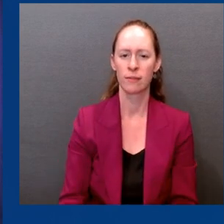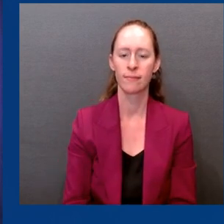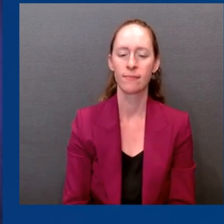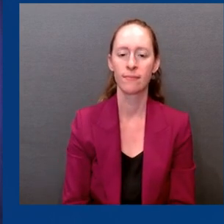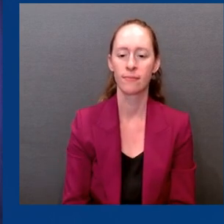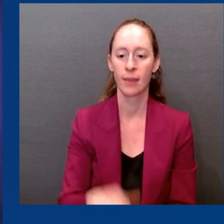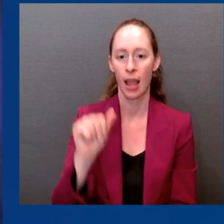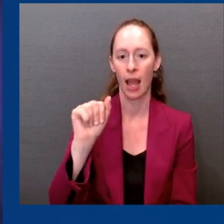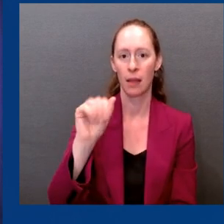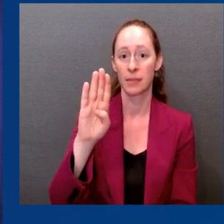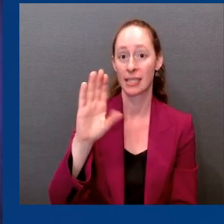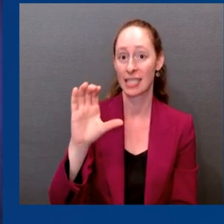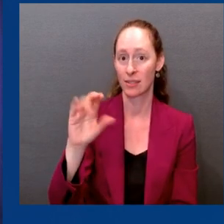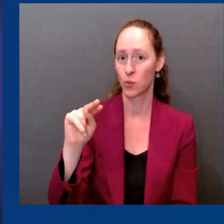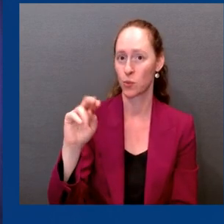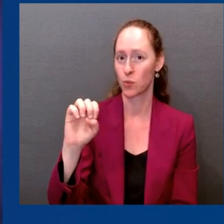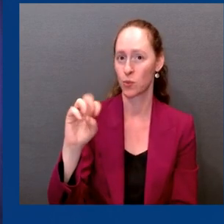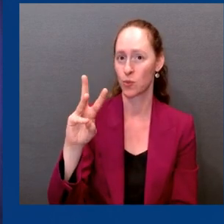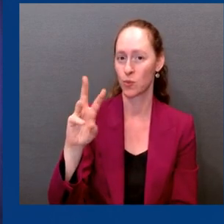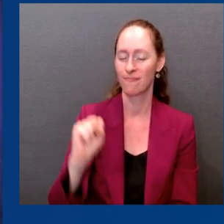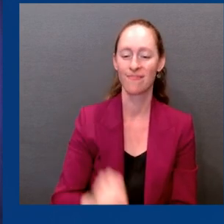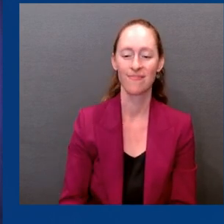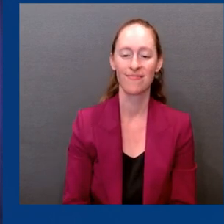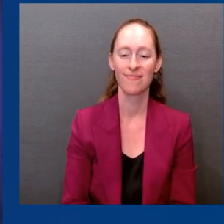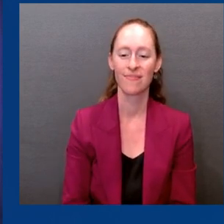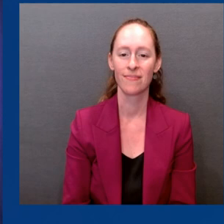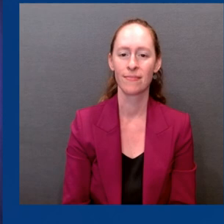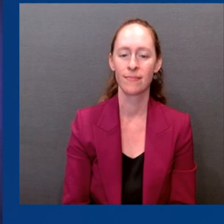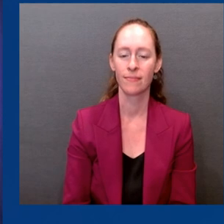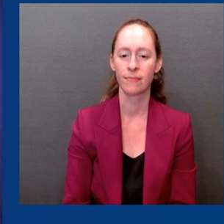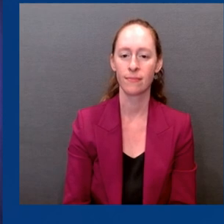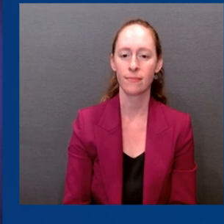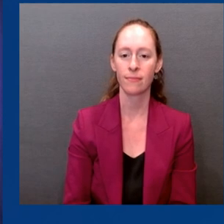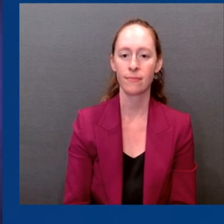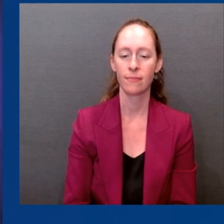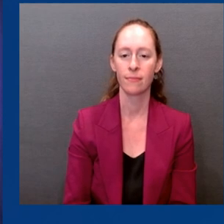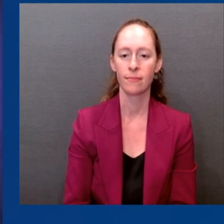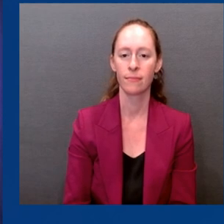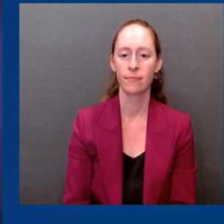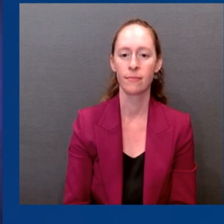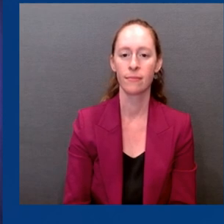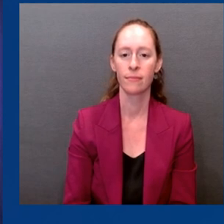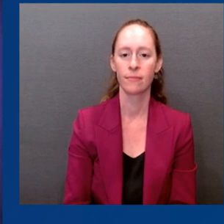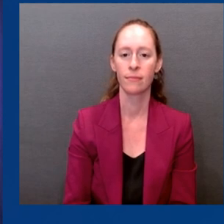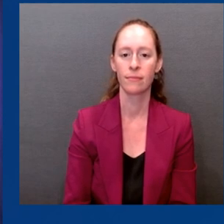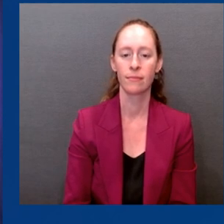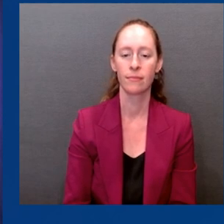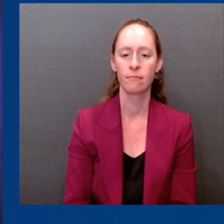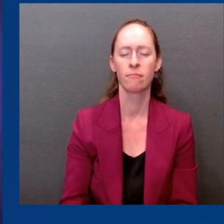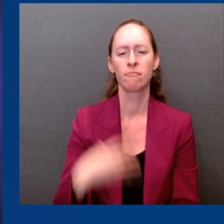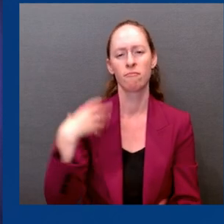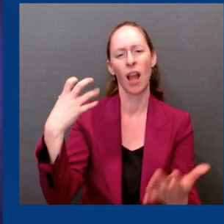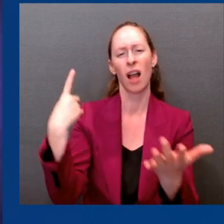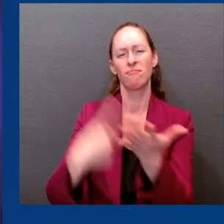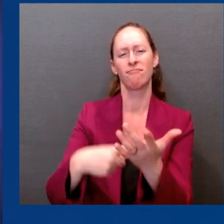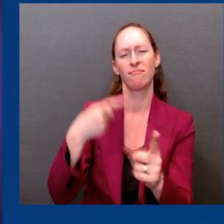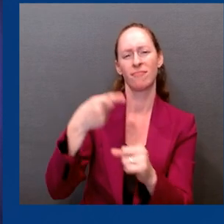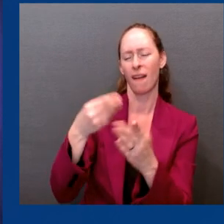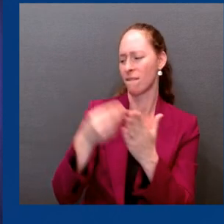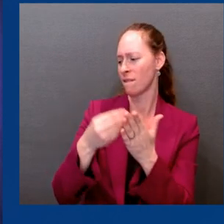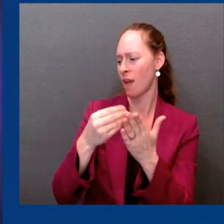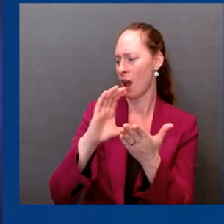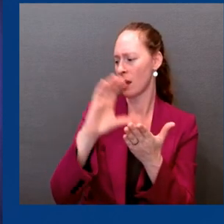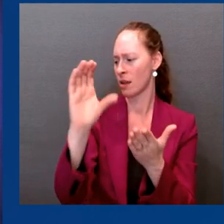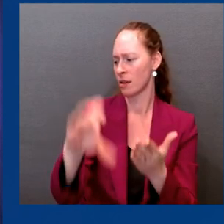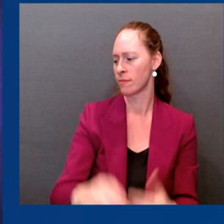Thank you. I wanted to go back to the funding quickly. Collectively, you've all warned again and again that we wouldn't have enough